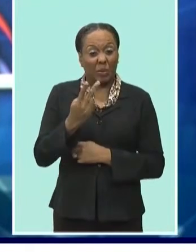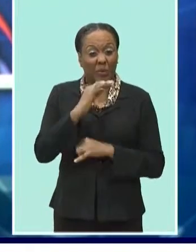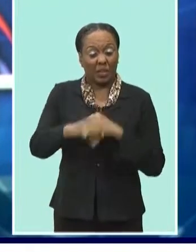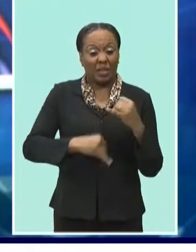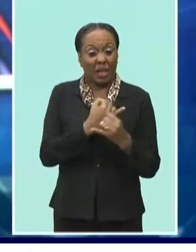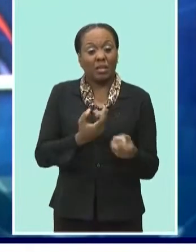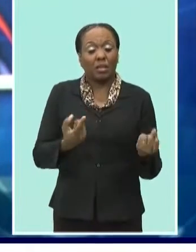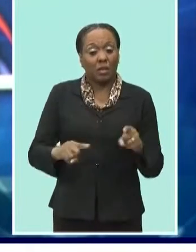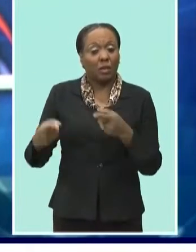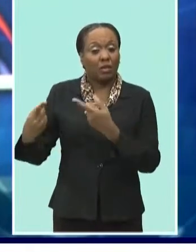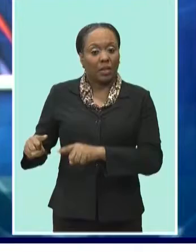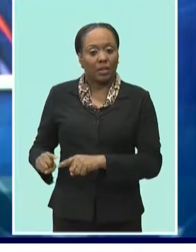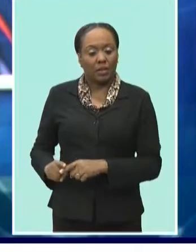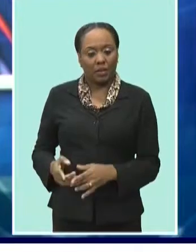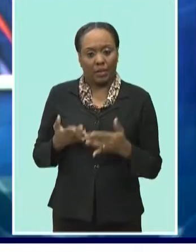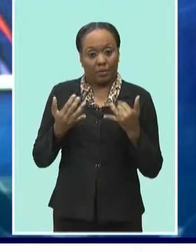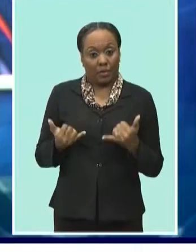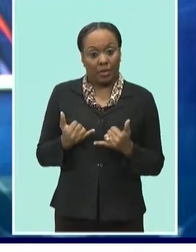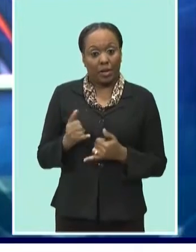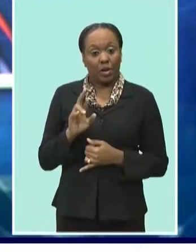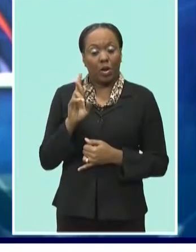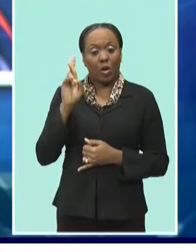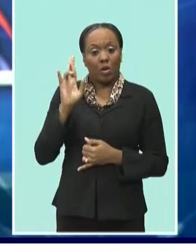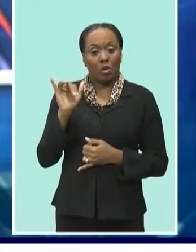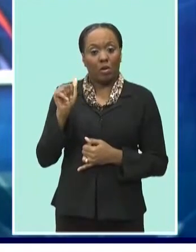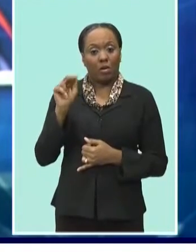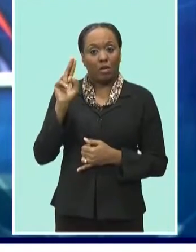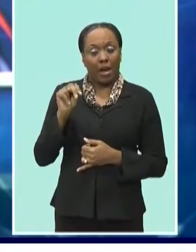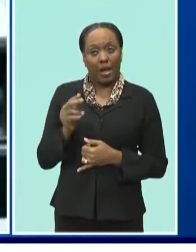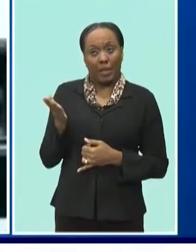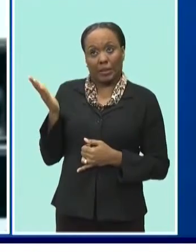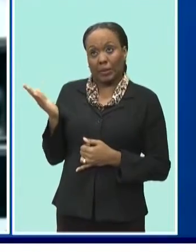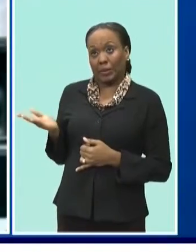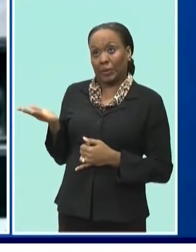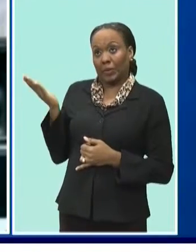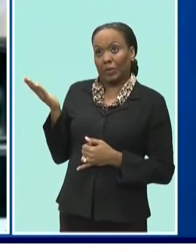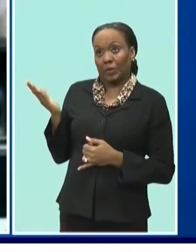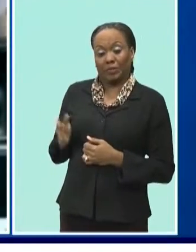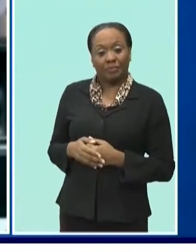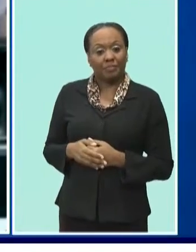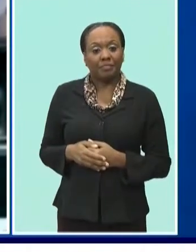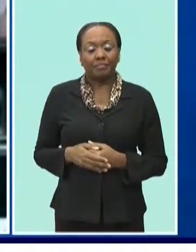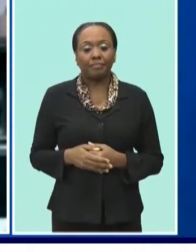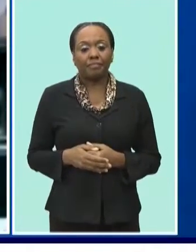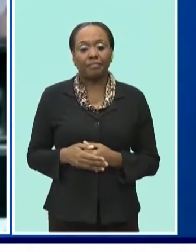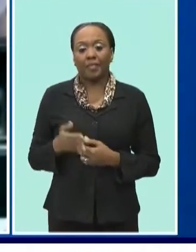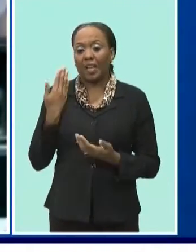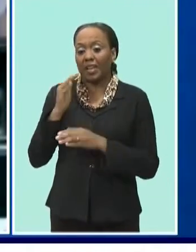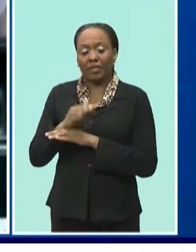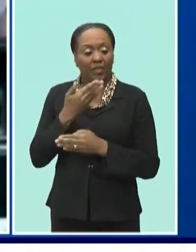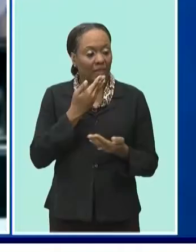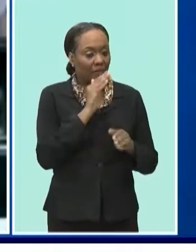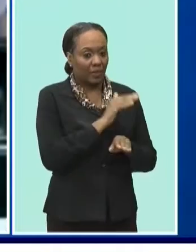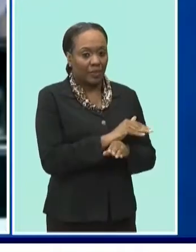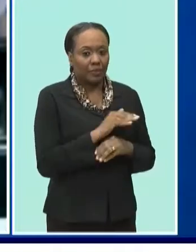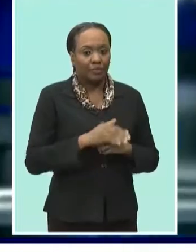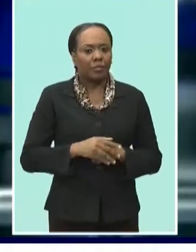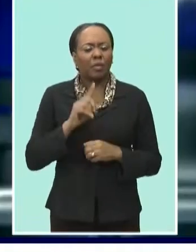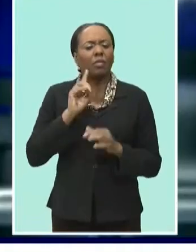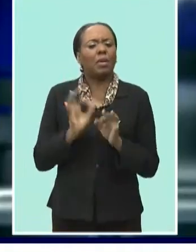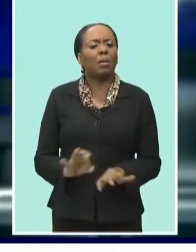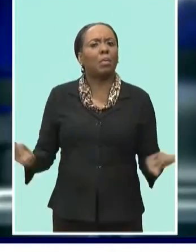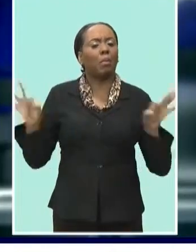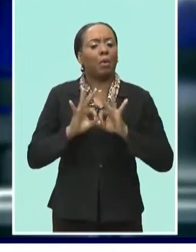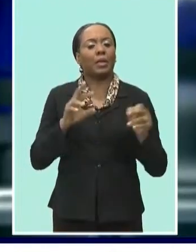events. Joining us with those details now is our Ryan Broom. Good evening, Ryan. Good evening, Elisa. Good evening, viewers. Well, these important